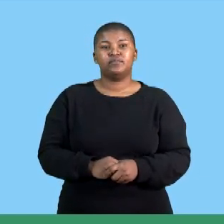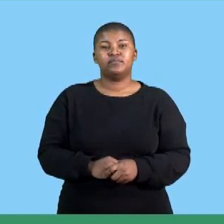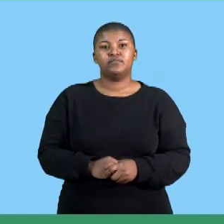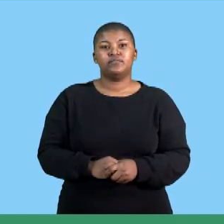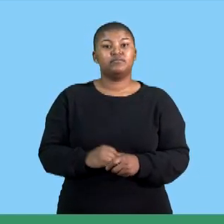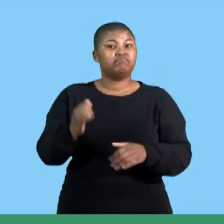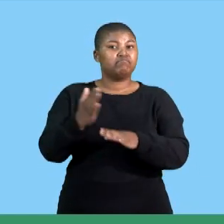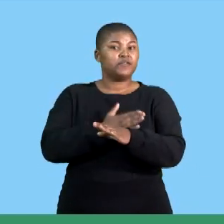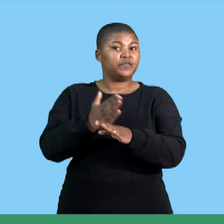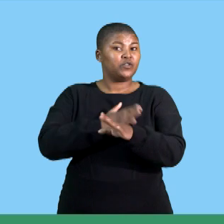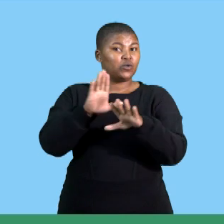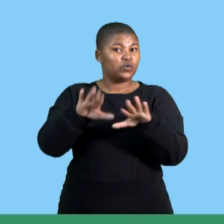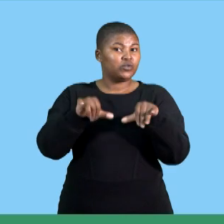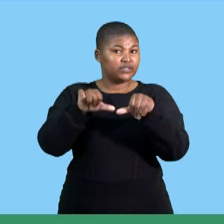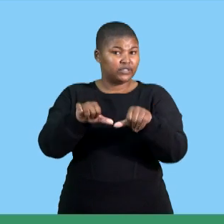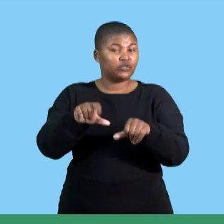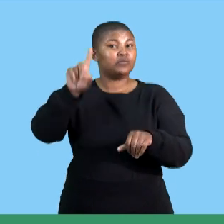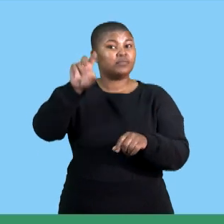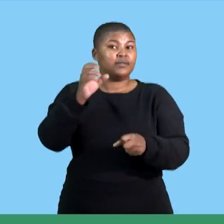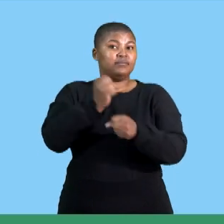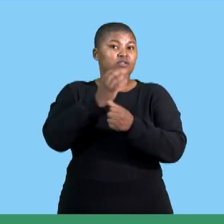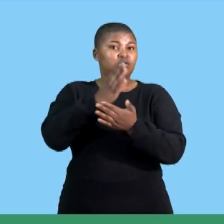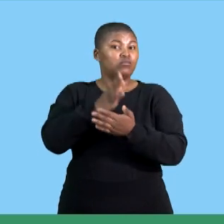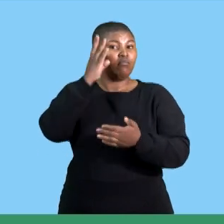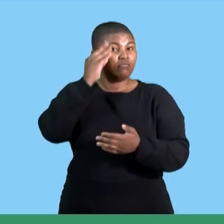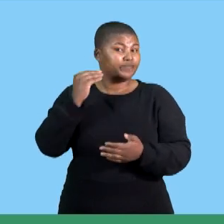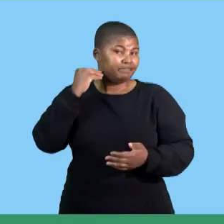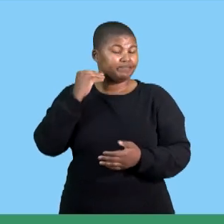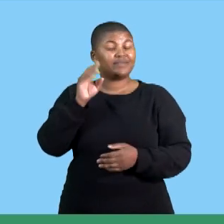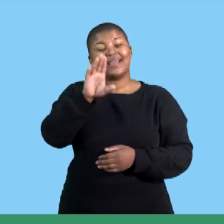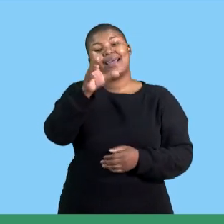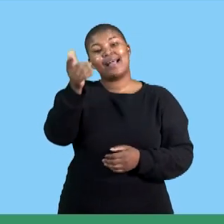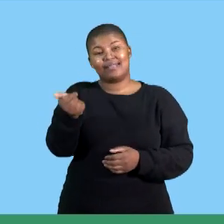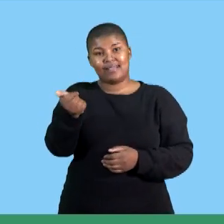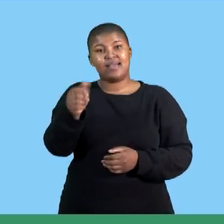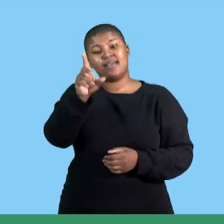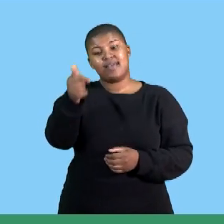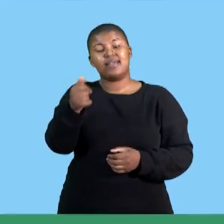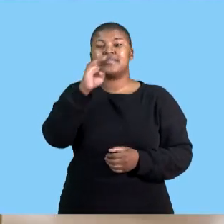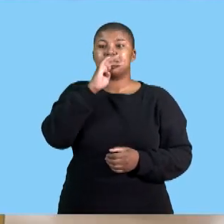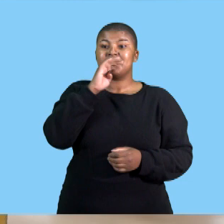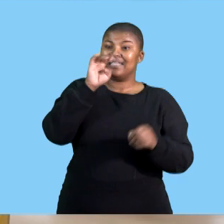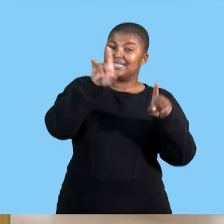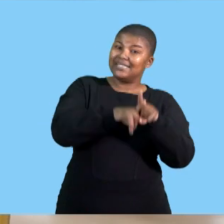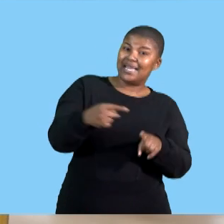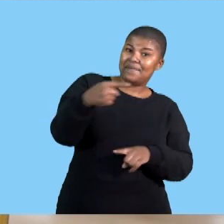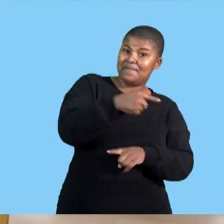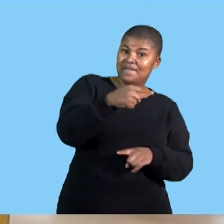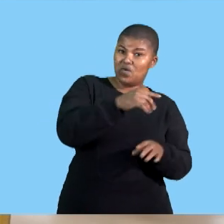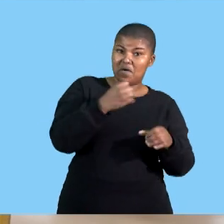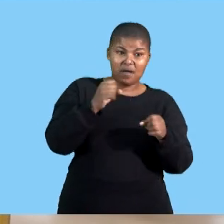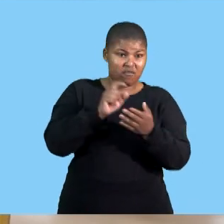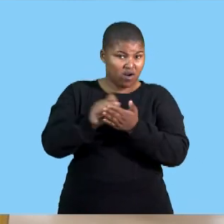continue let us bear in mind that when the question says other types it simply means that the one that we've mentioned